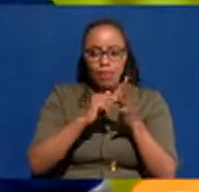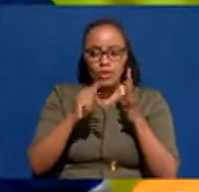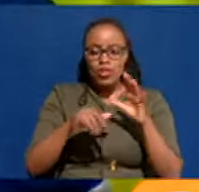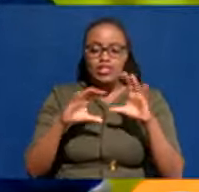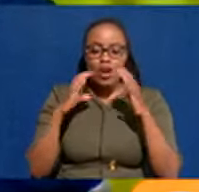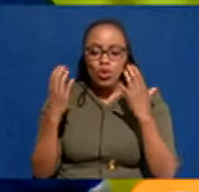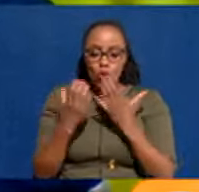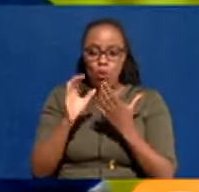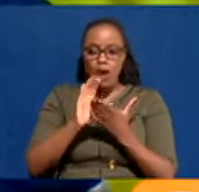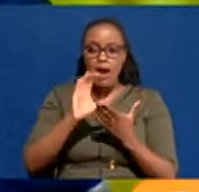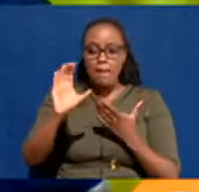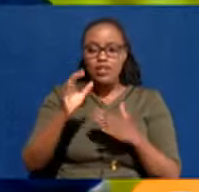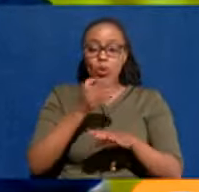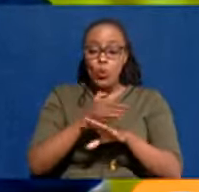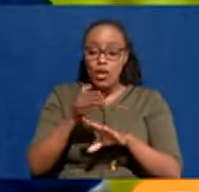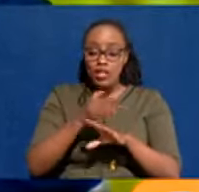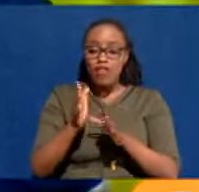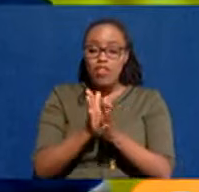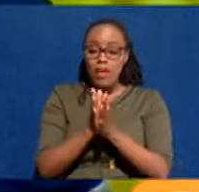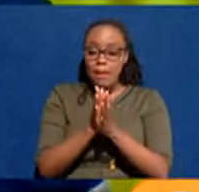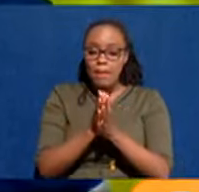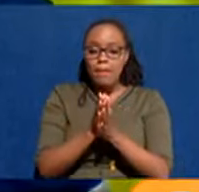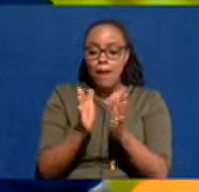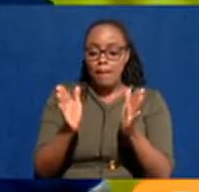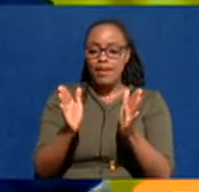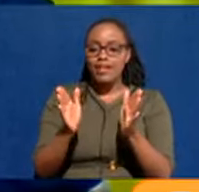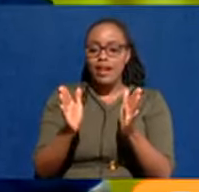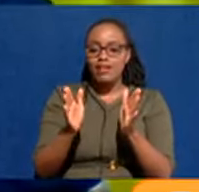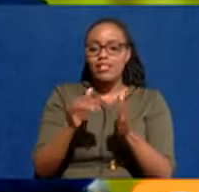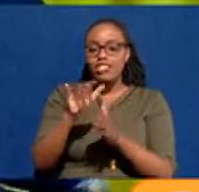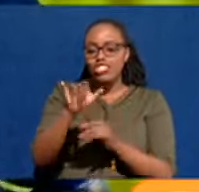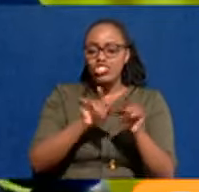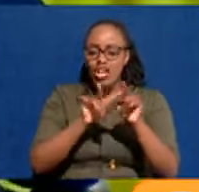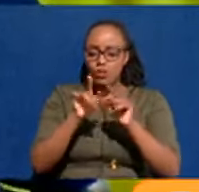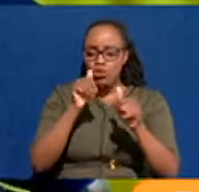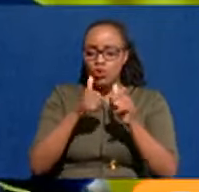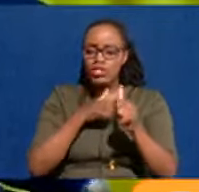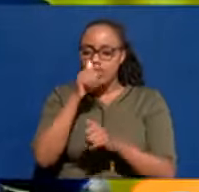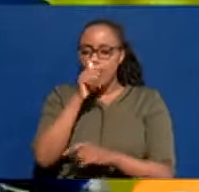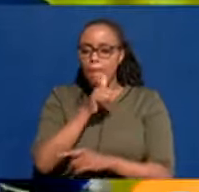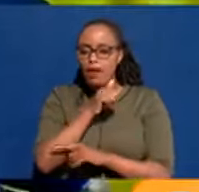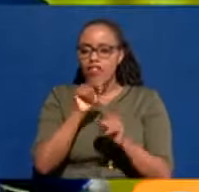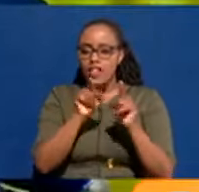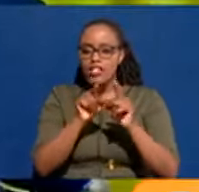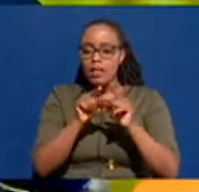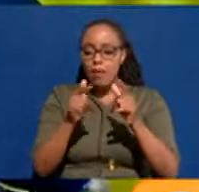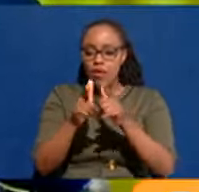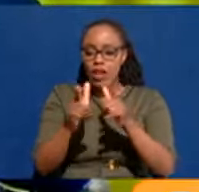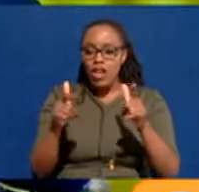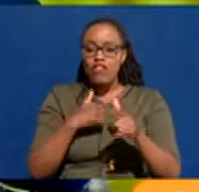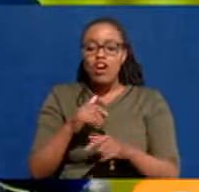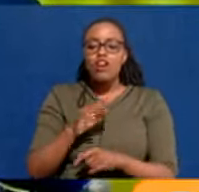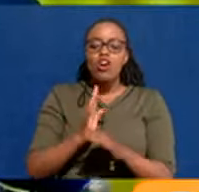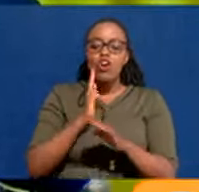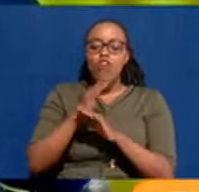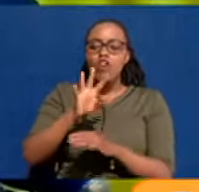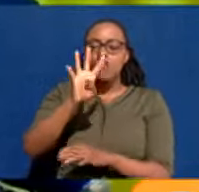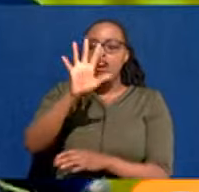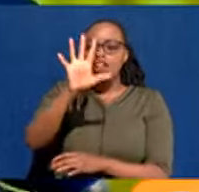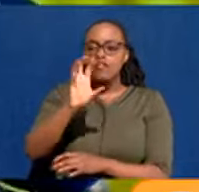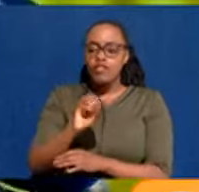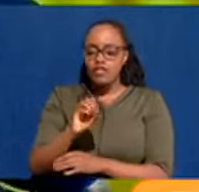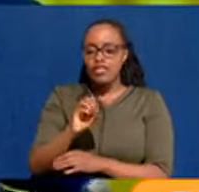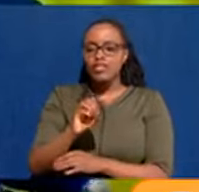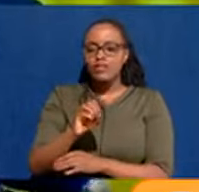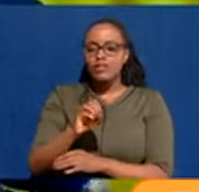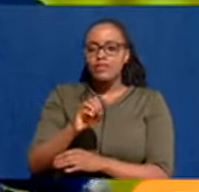capital where public transport is completely private. So we've had many meetings, in fact, in this same room with more than 450 circles of matatus. And